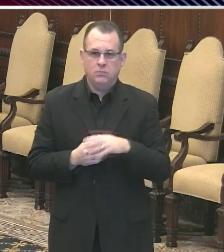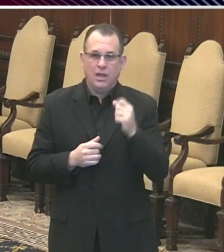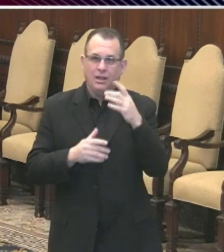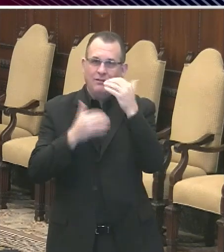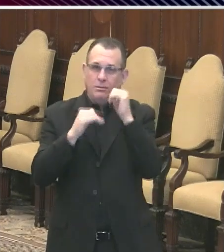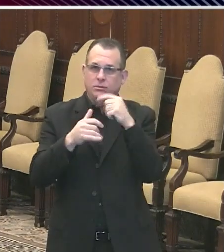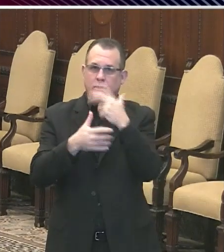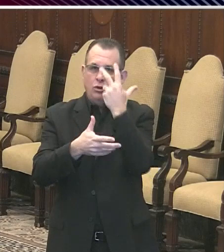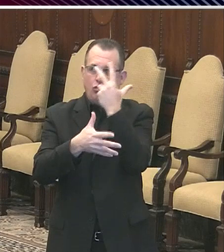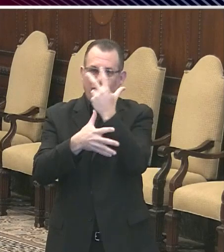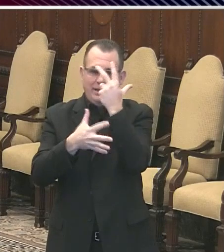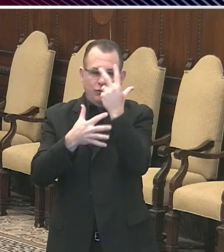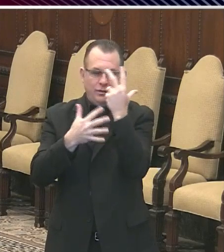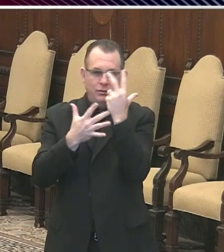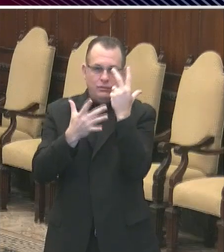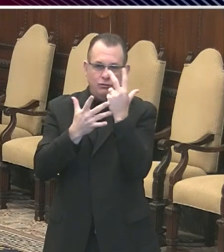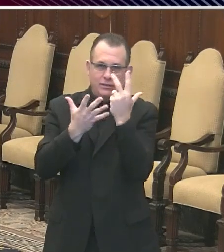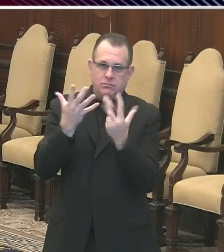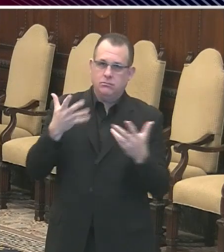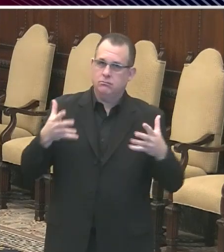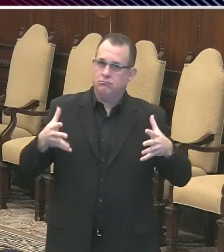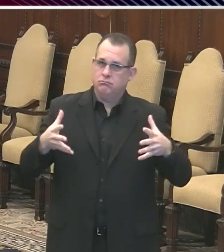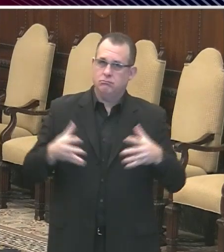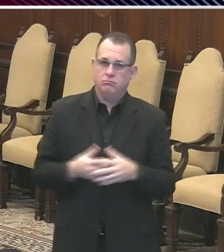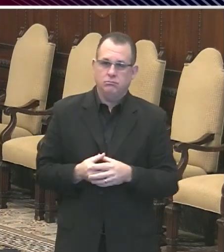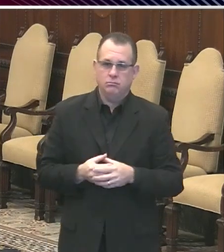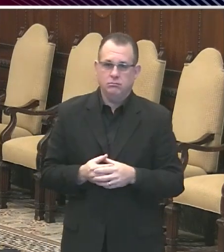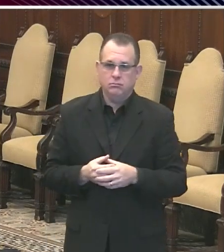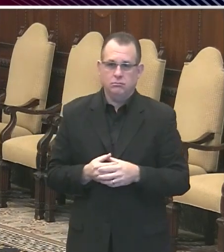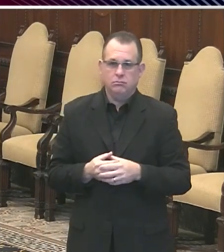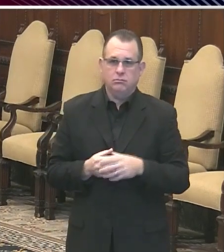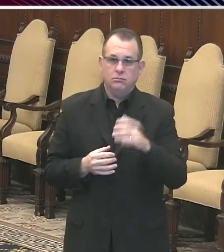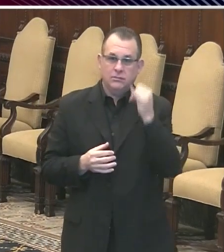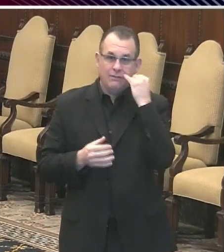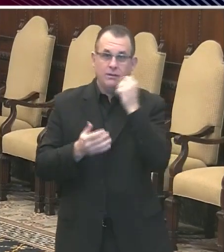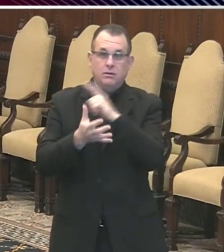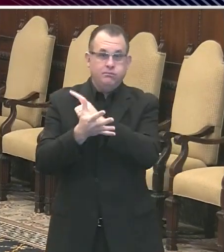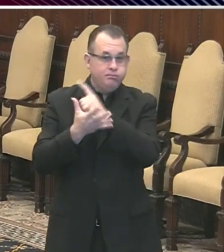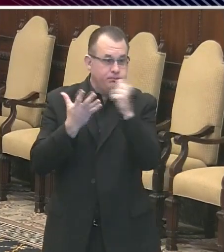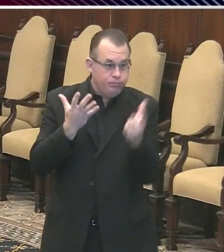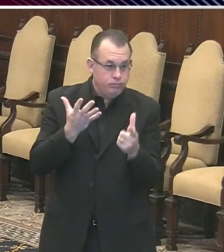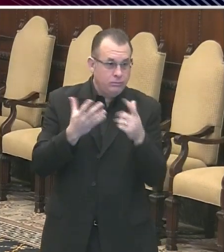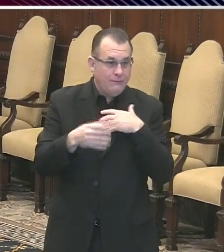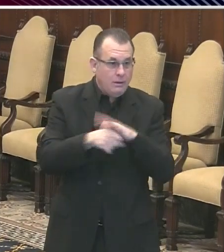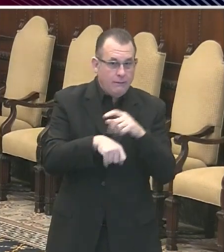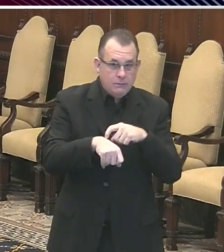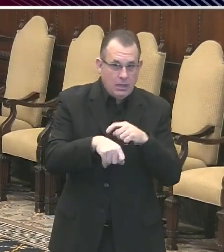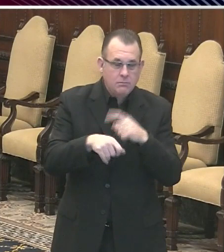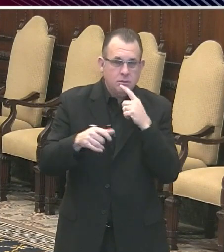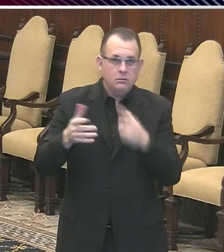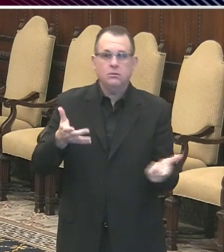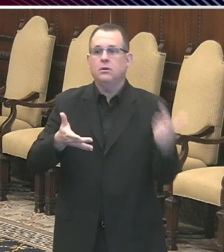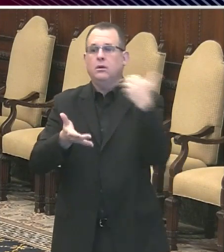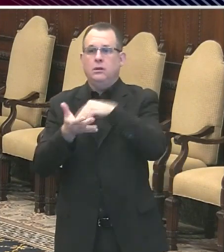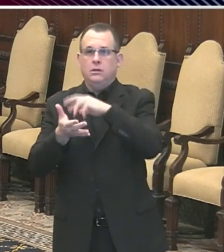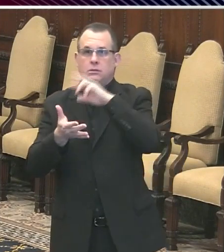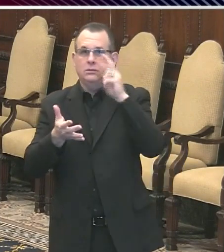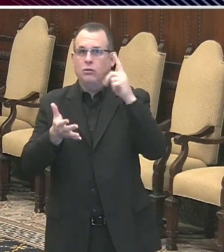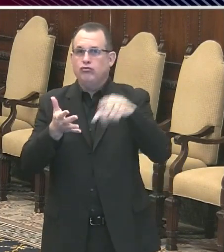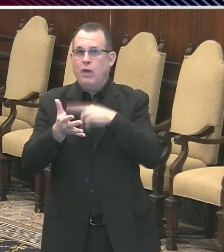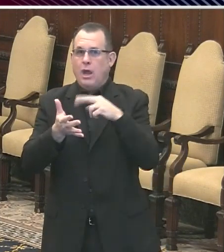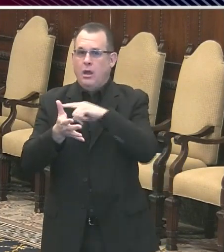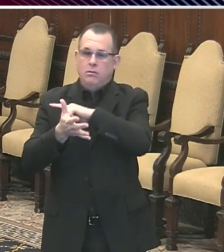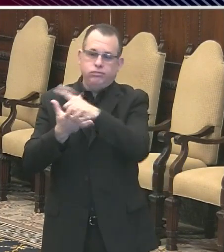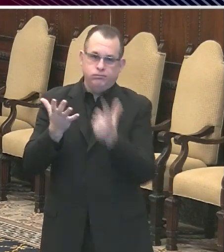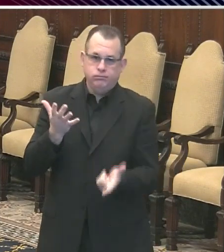or fewer, and we will do a second round of questions if time permits. First up today is